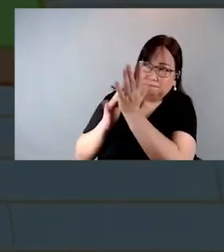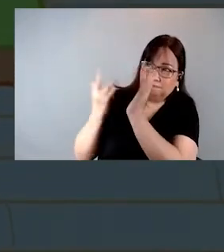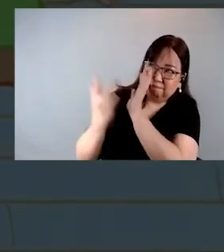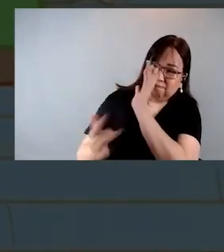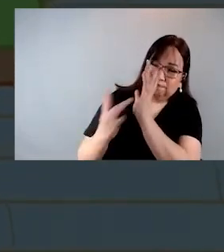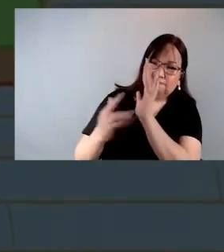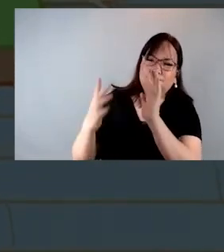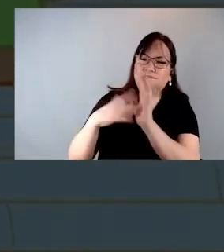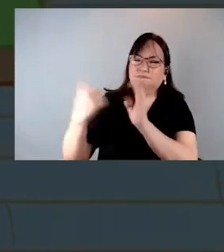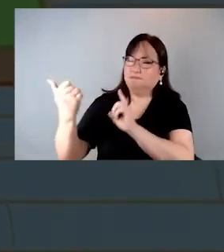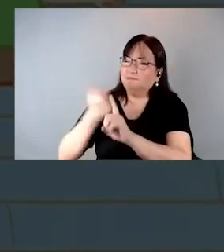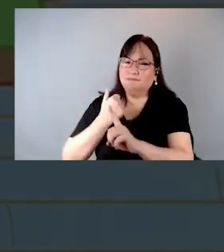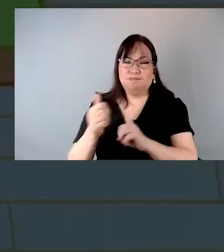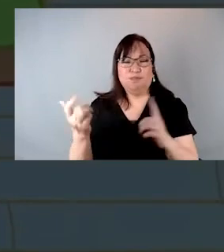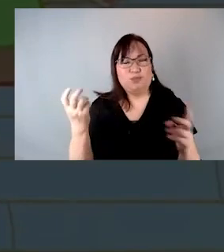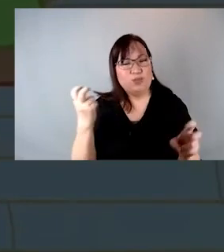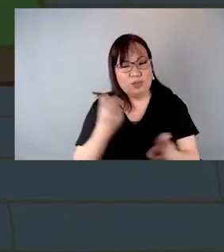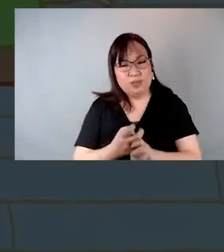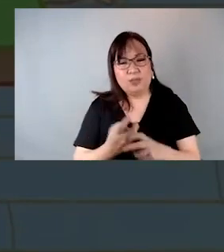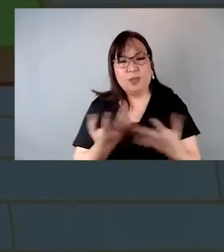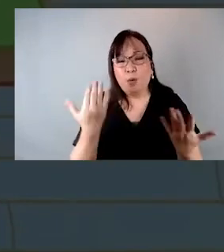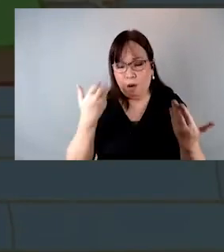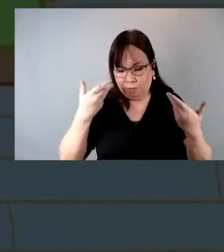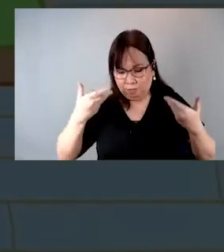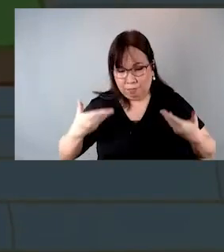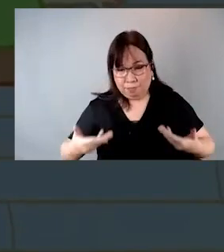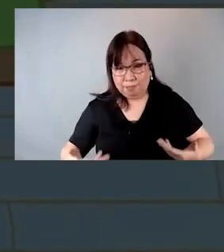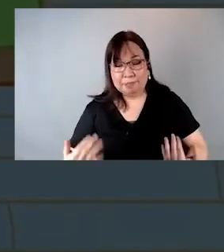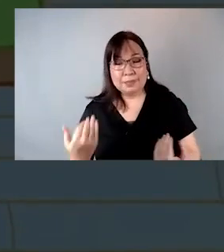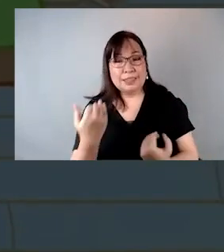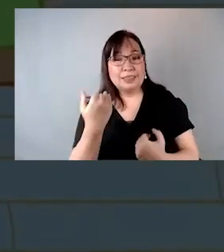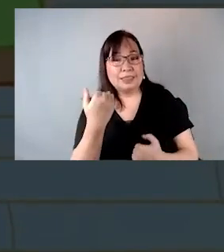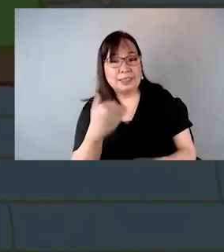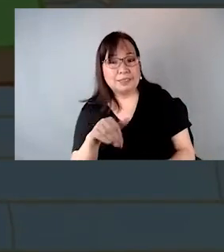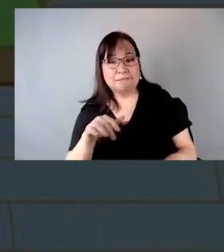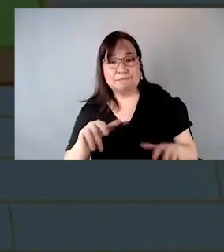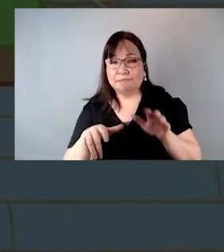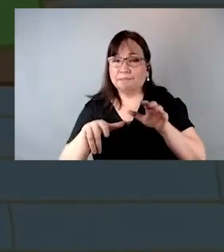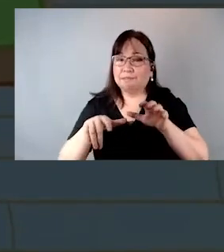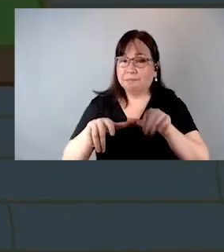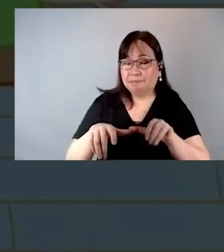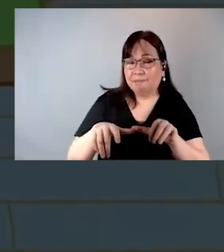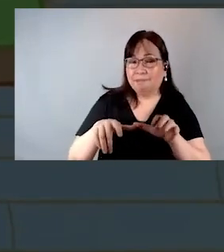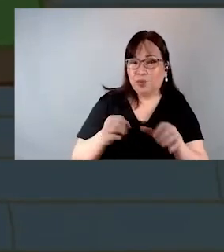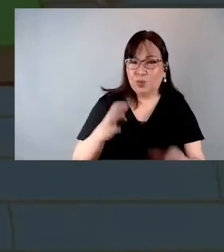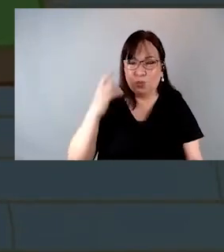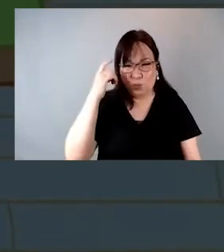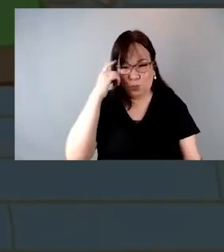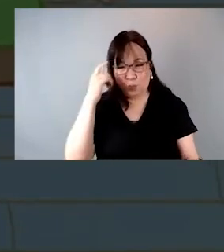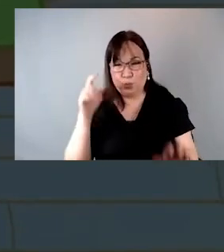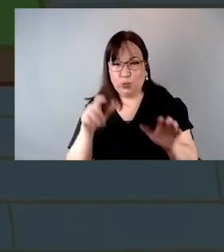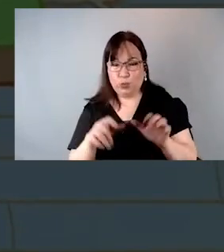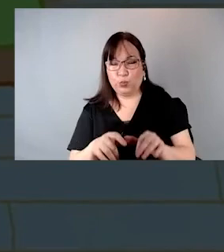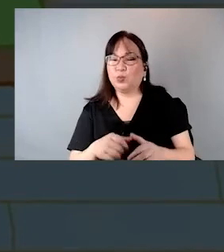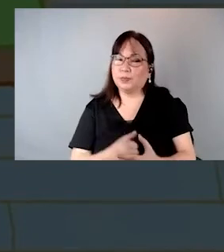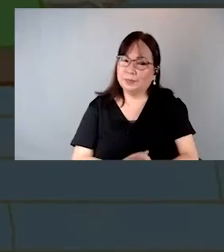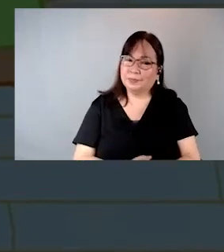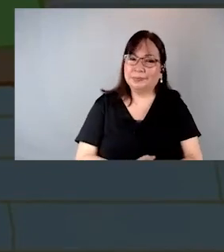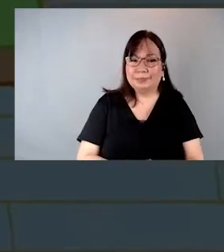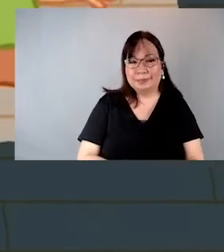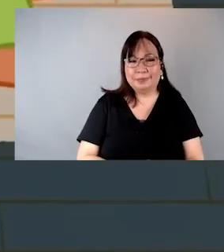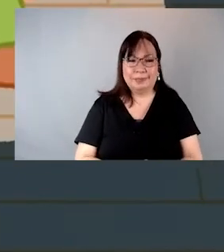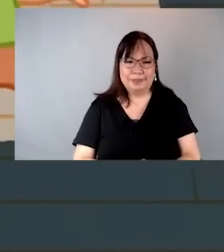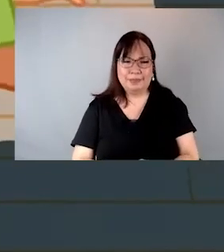pananamantala, dahil sa kundisyong bisikal o pag-iisip.